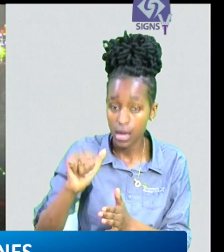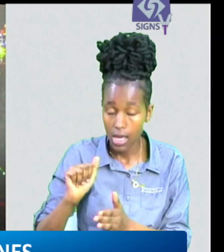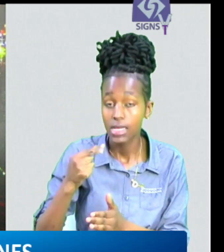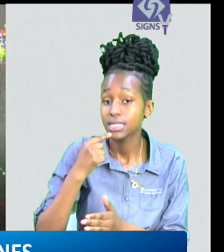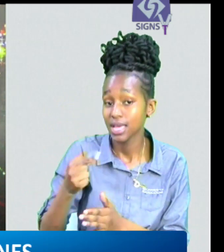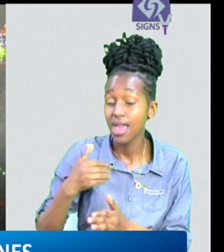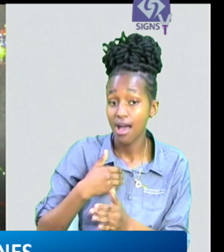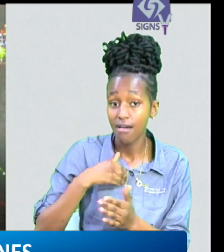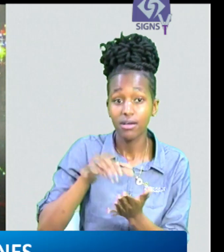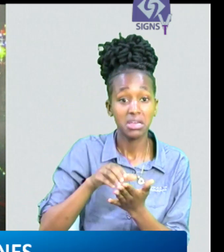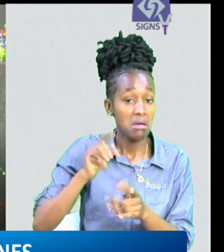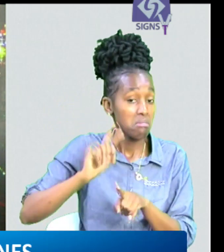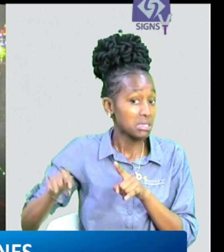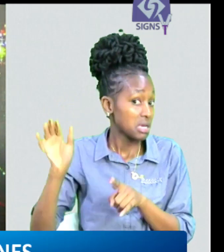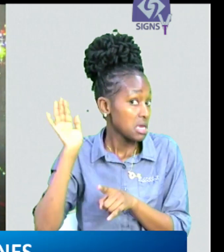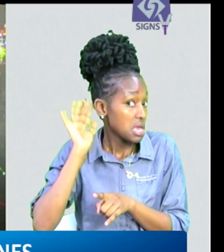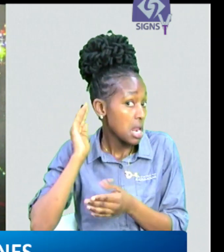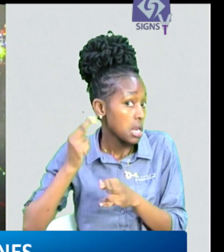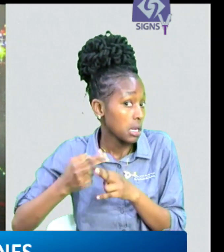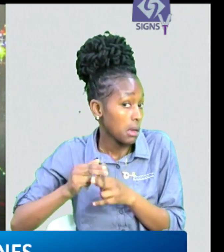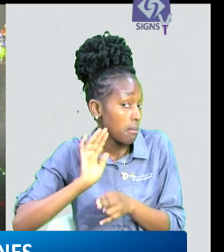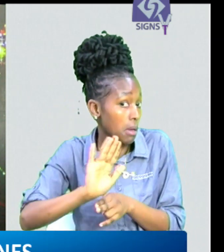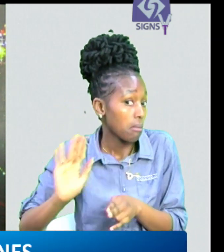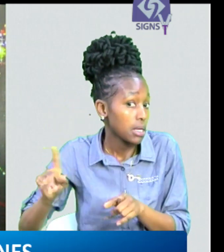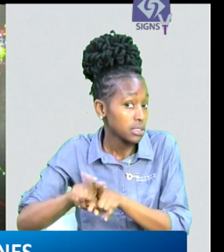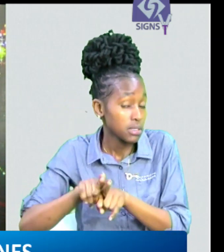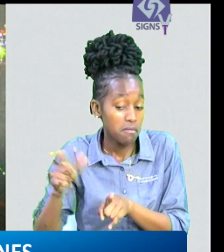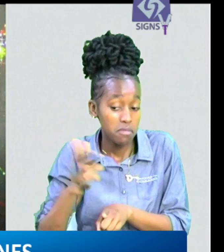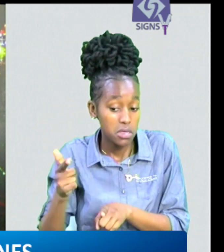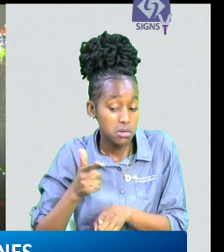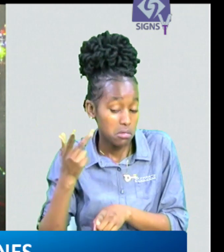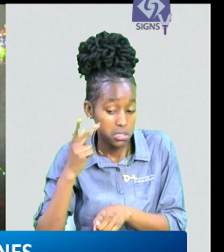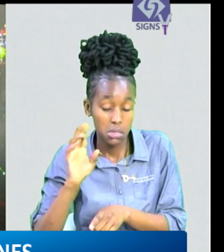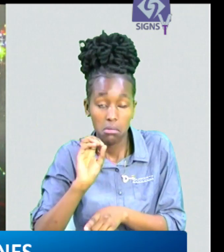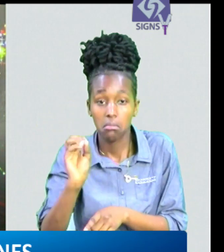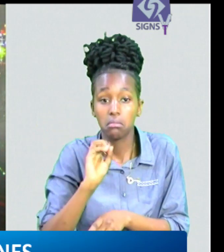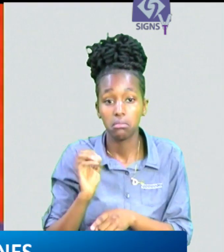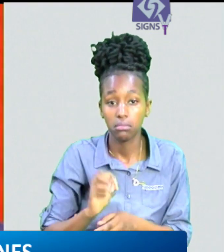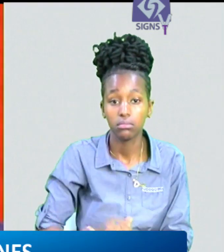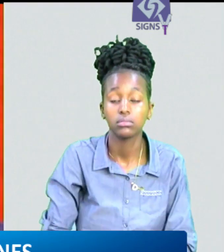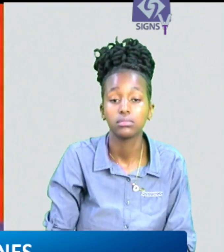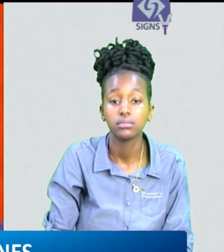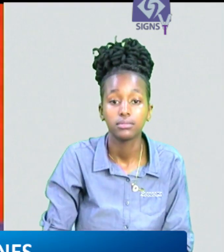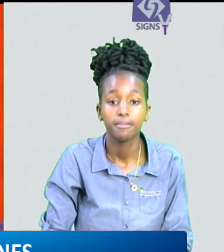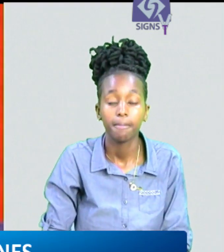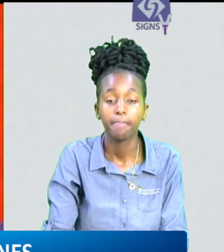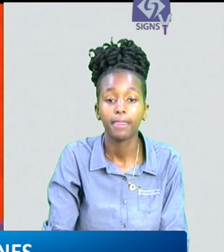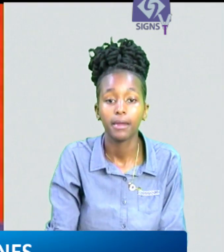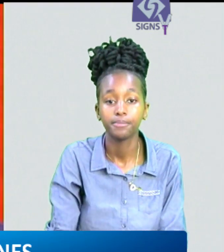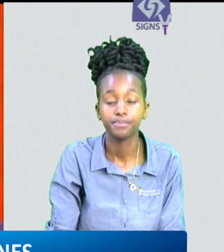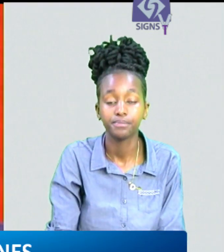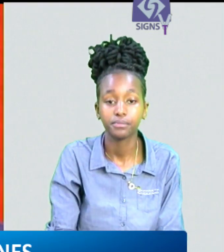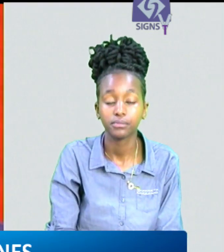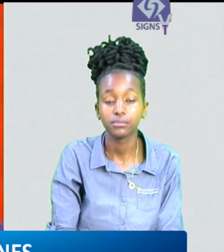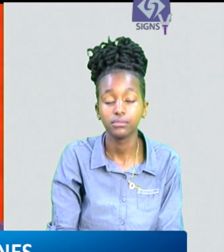second defendant selena adundo was acquitted of the two charges because she was not mentioned in any of the footage broadcast